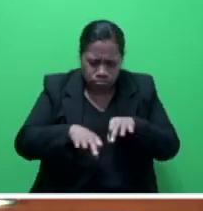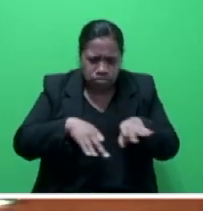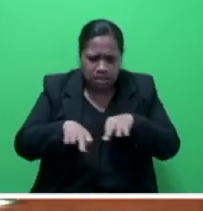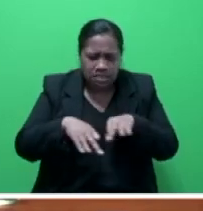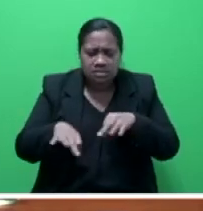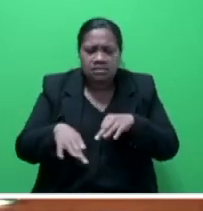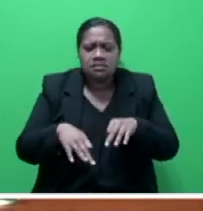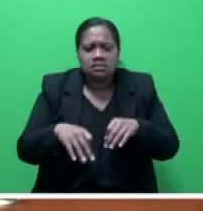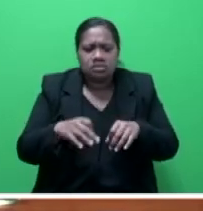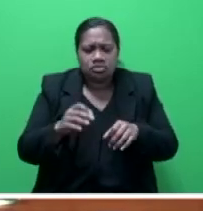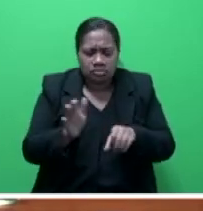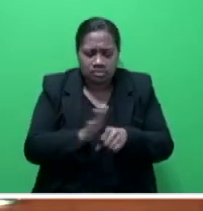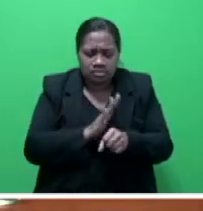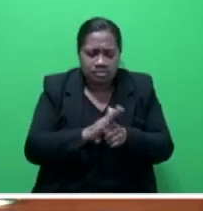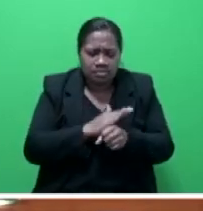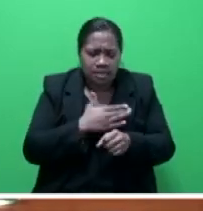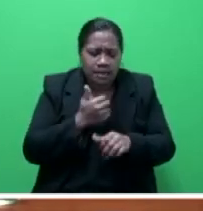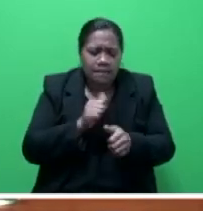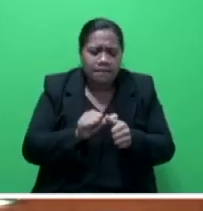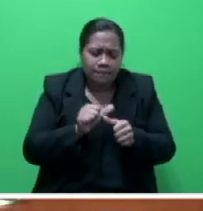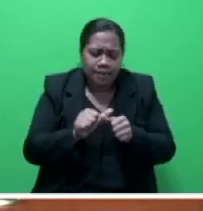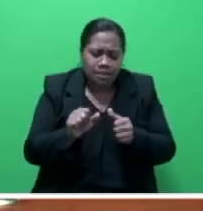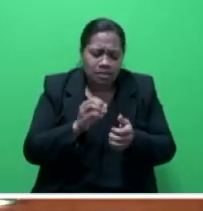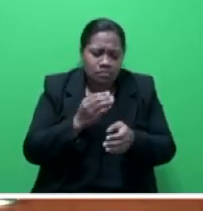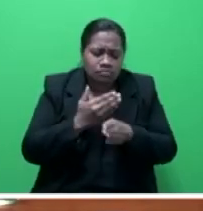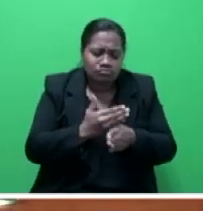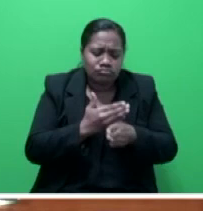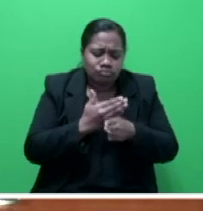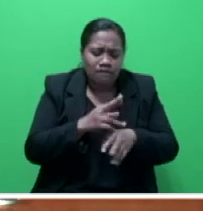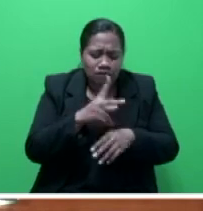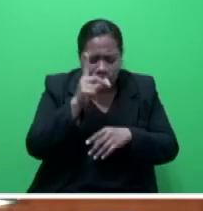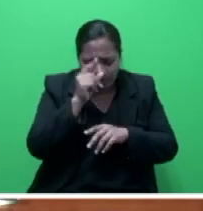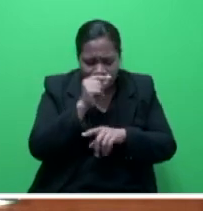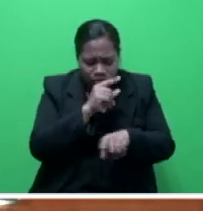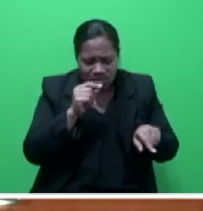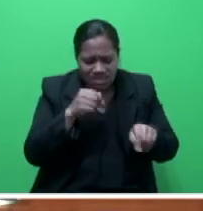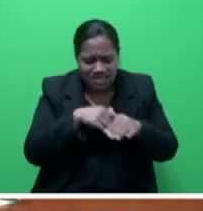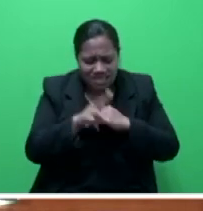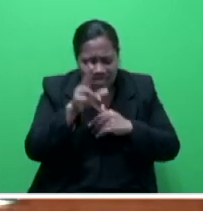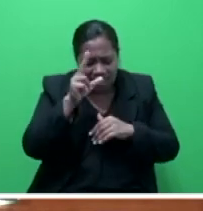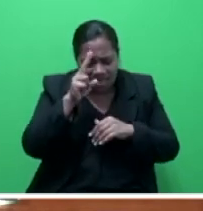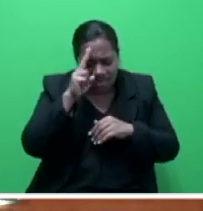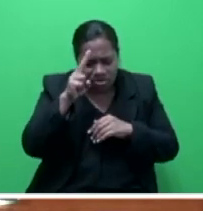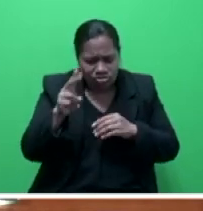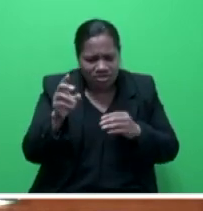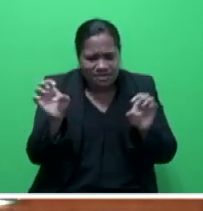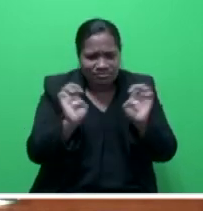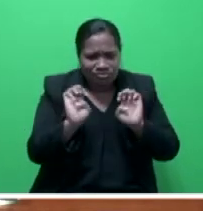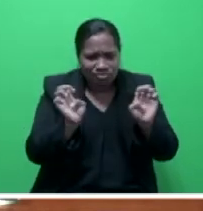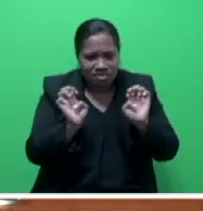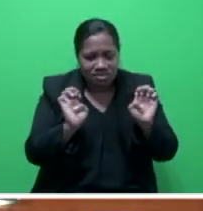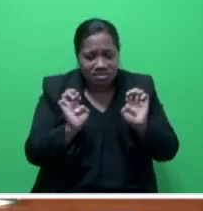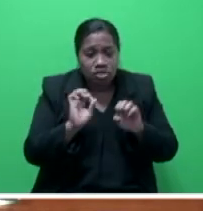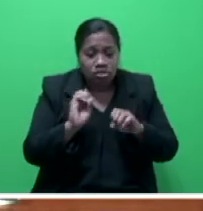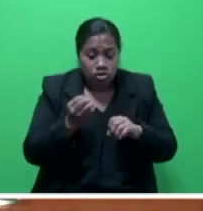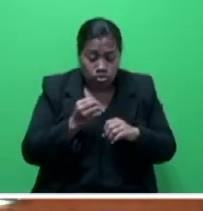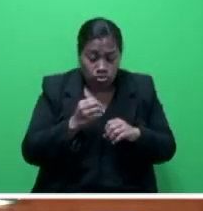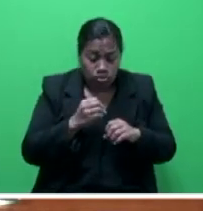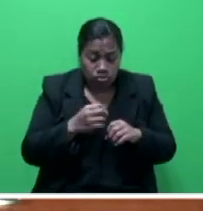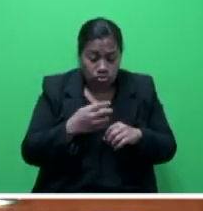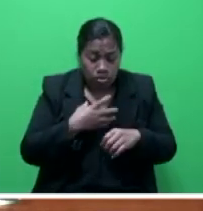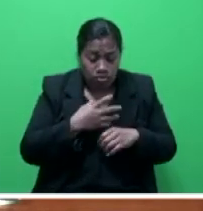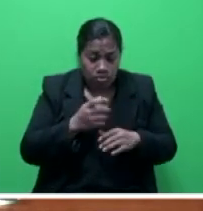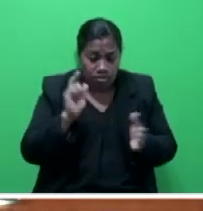our fellow Fidians during the time of national emergencies. However, to be able to better respond to national emergencies and